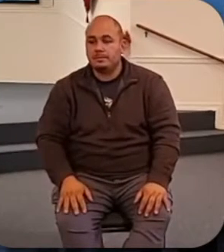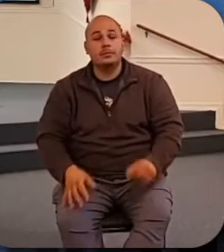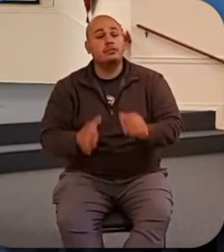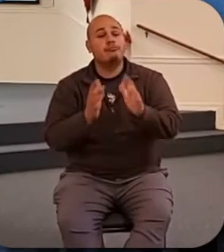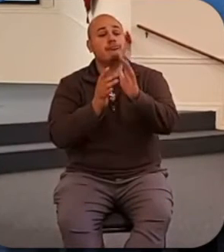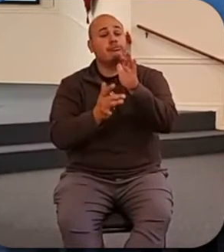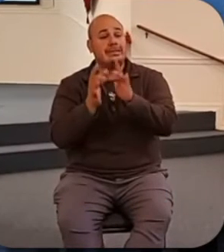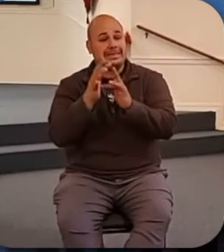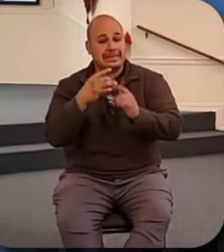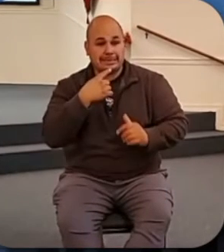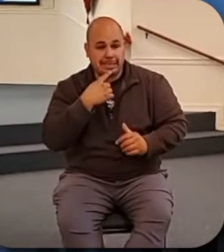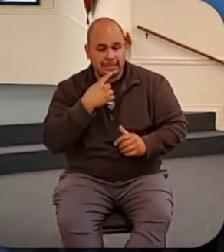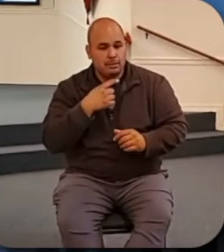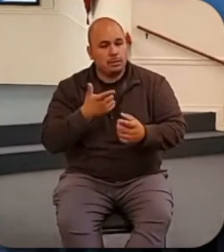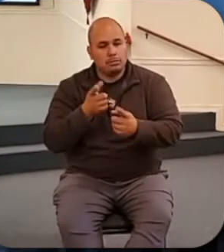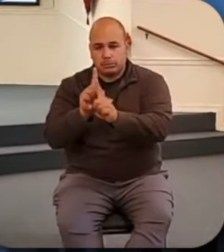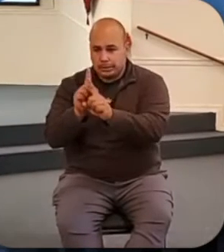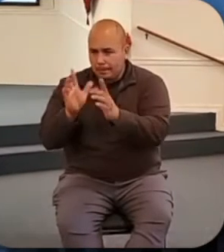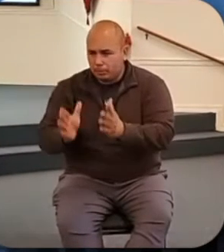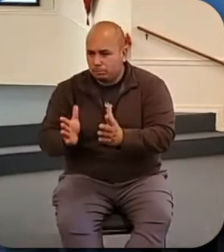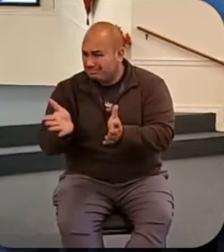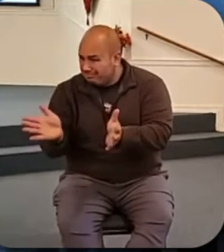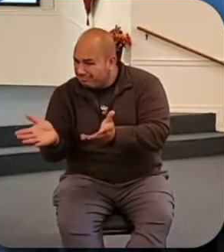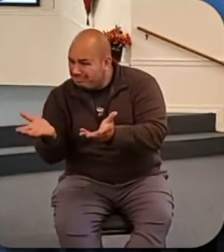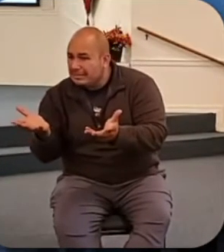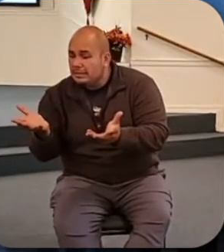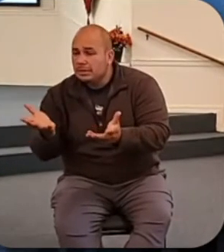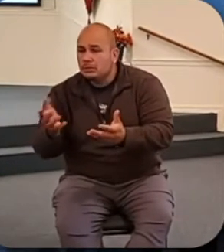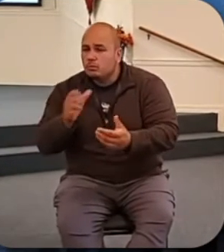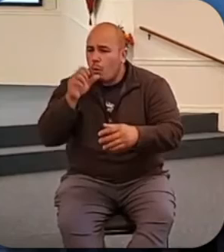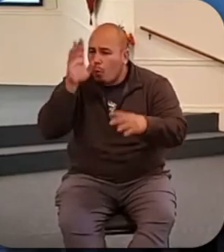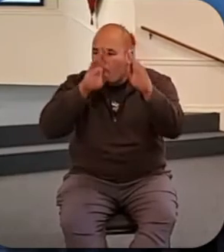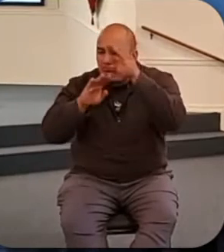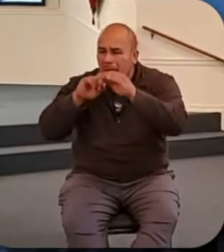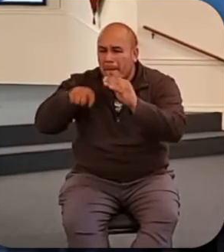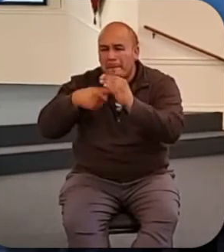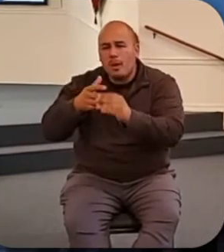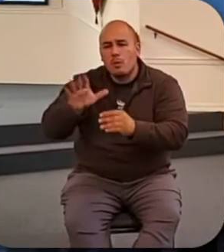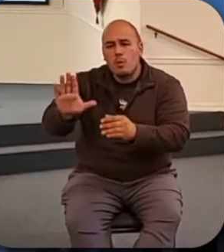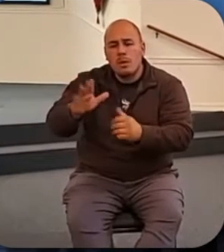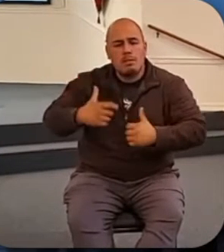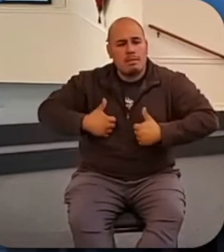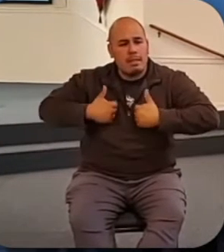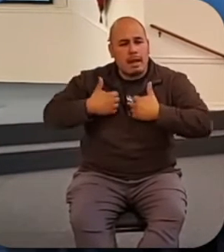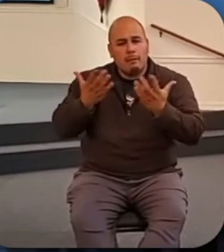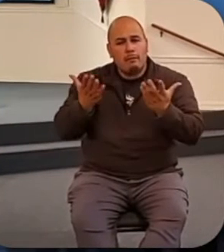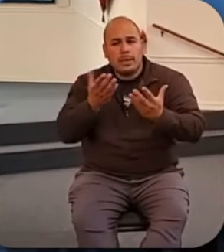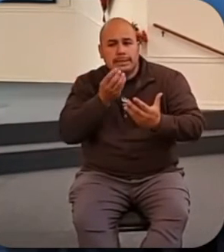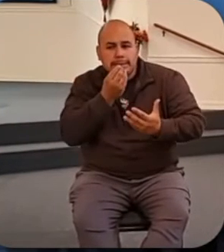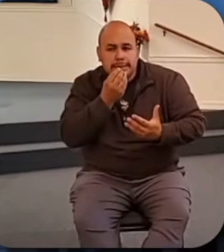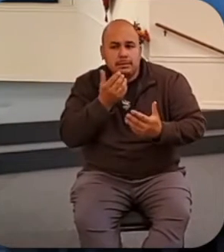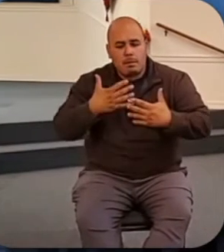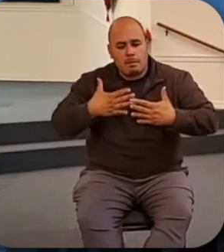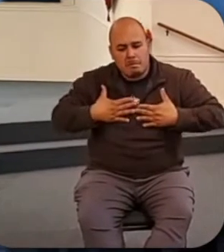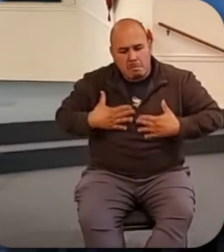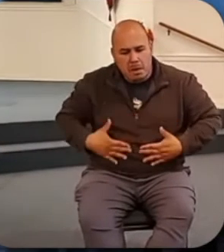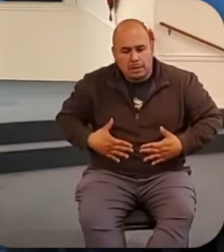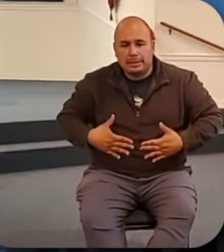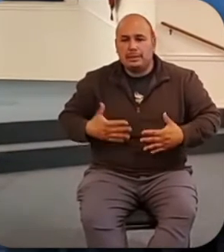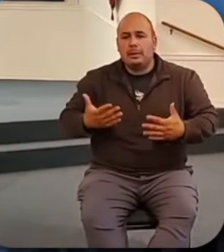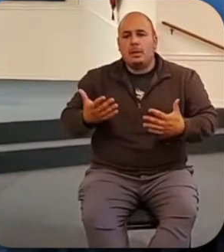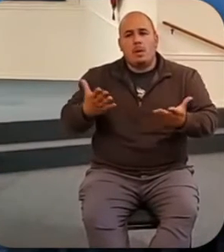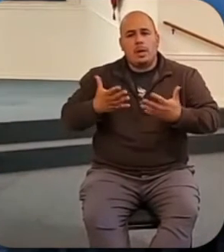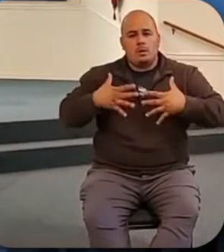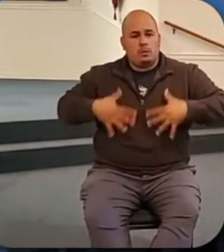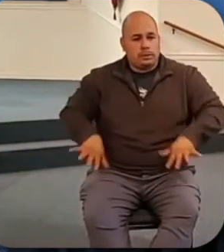disciples, Therefore I tell you, Do not worry about your life, what you will eat, or about your body, what you will wear.